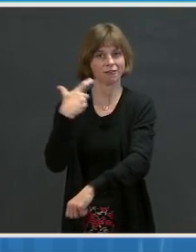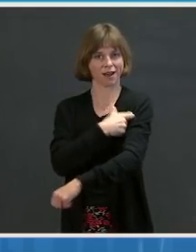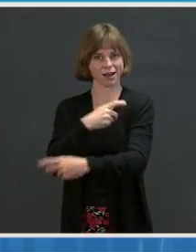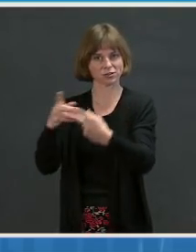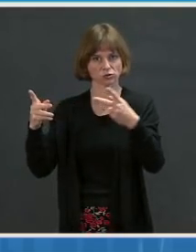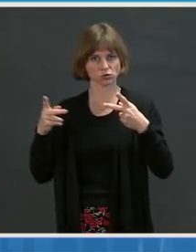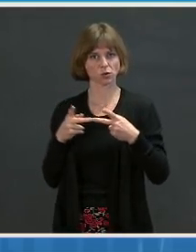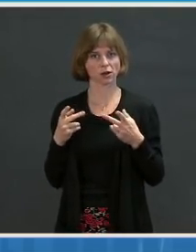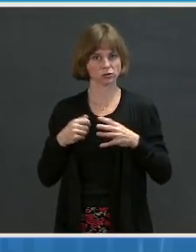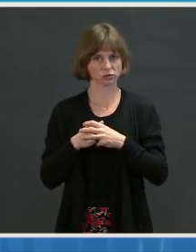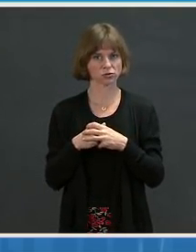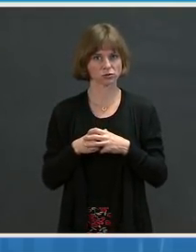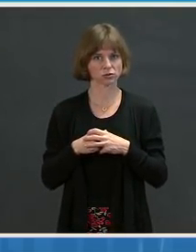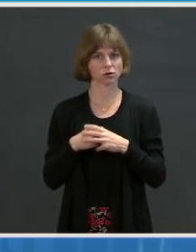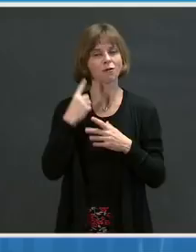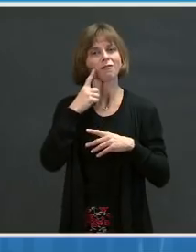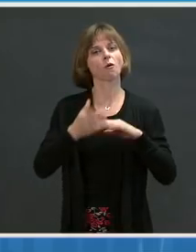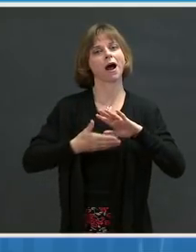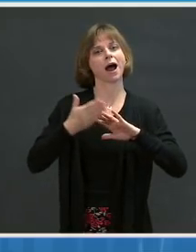and support roles.